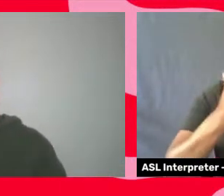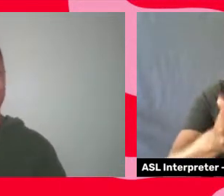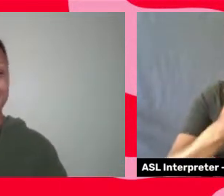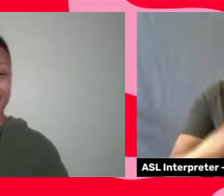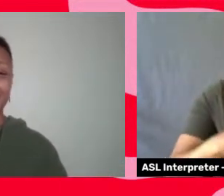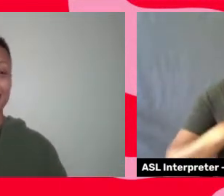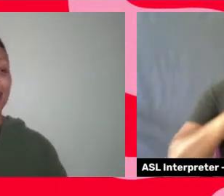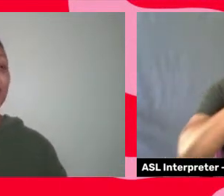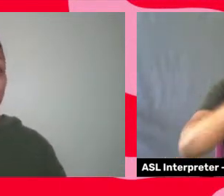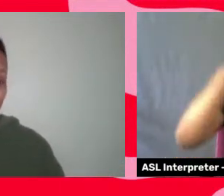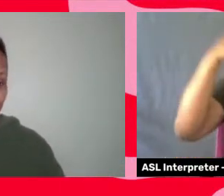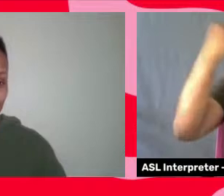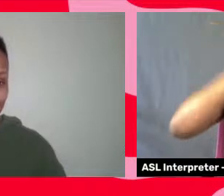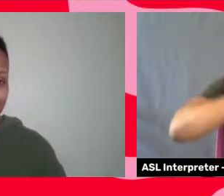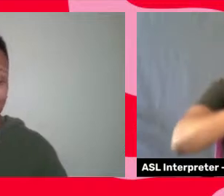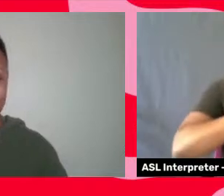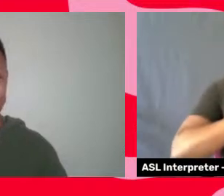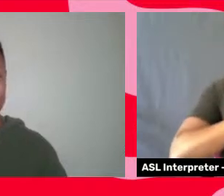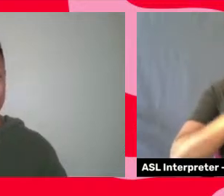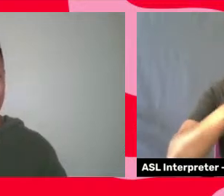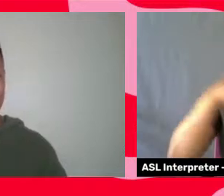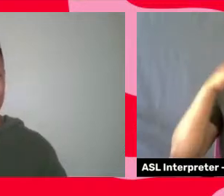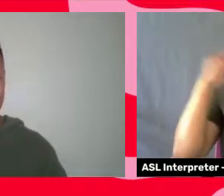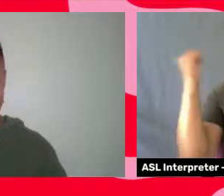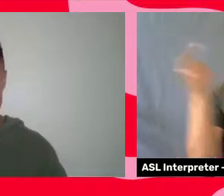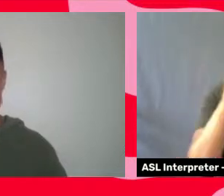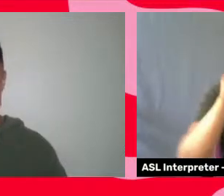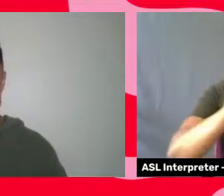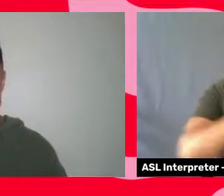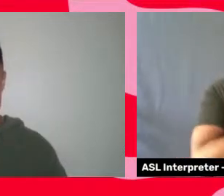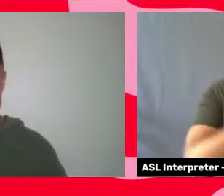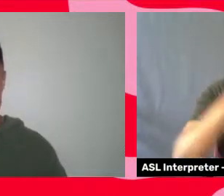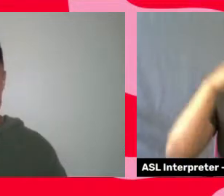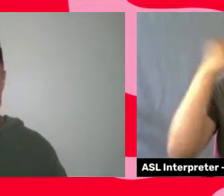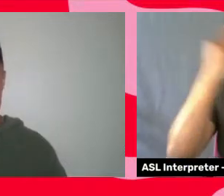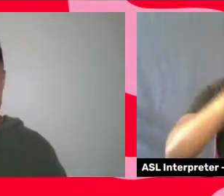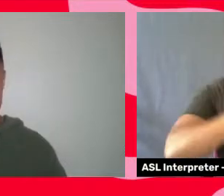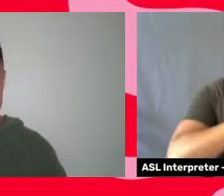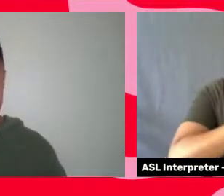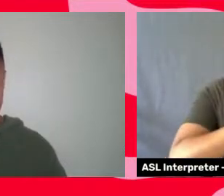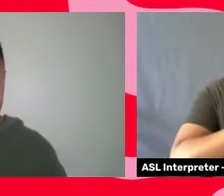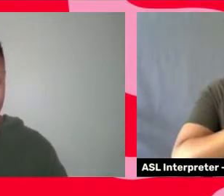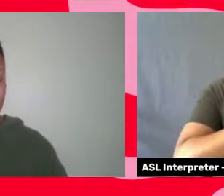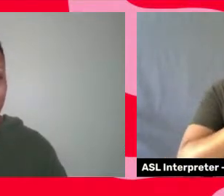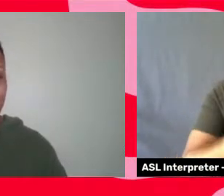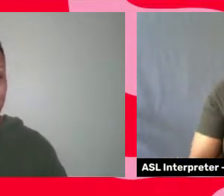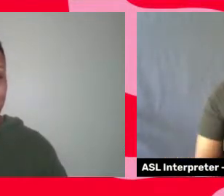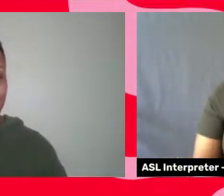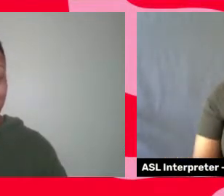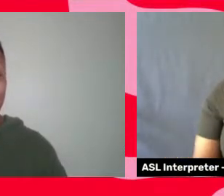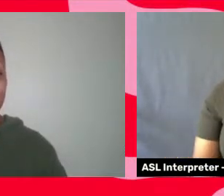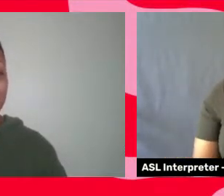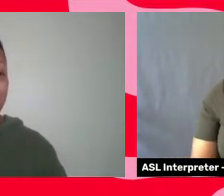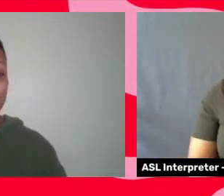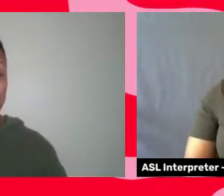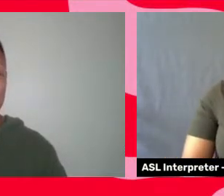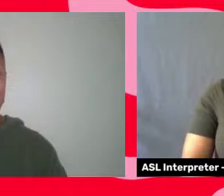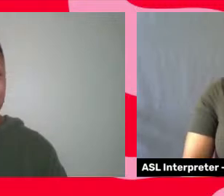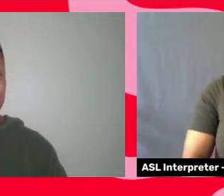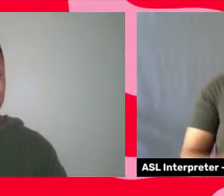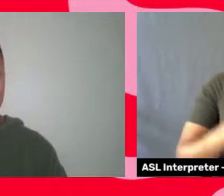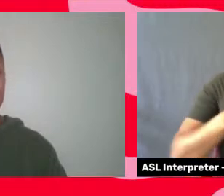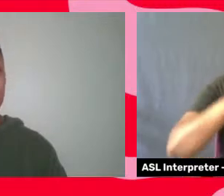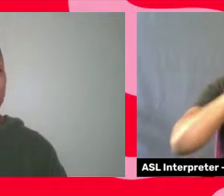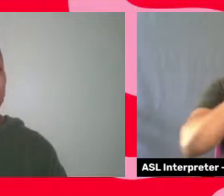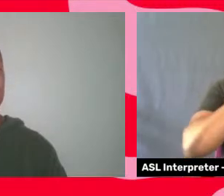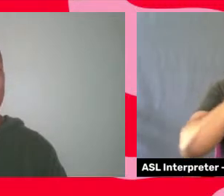women and I think everyone should. And I love that what we're talking about is a conversation